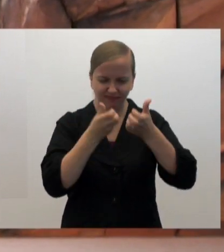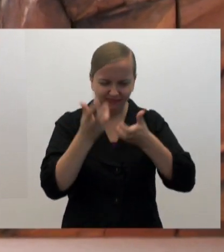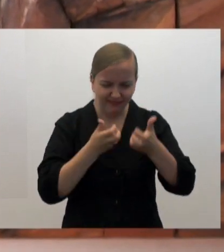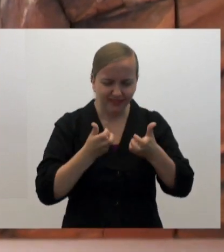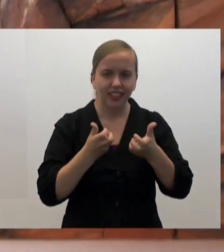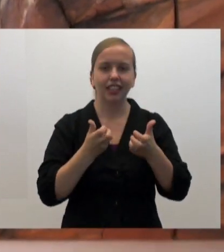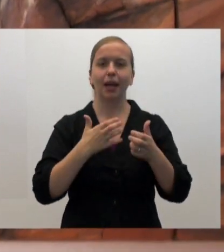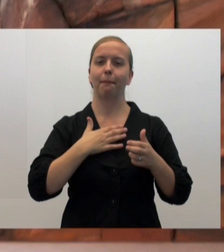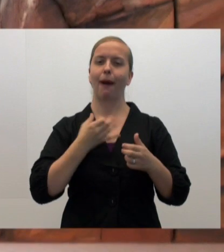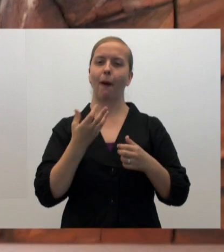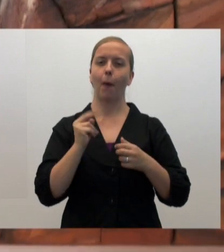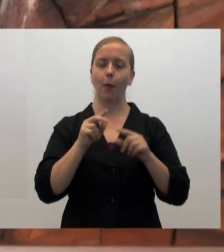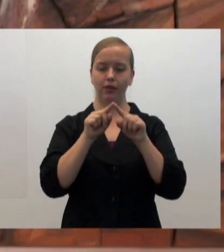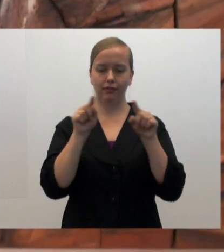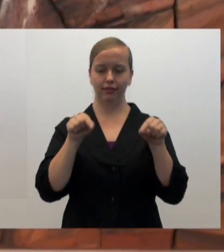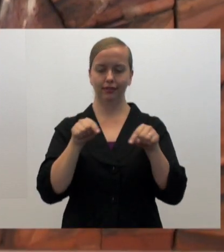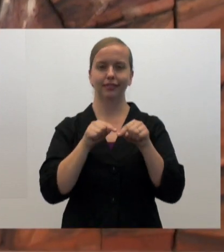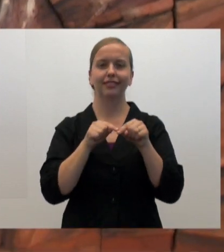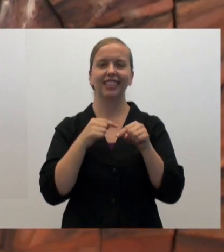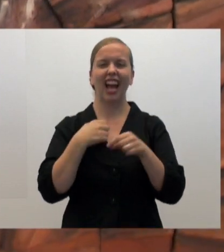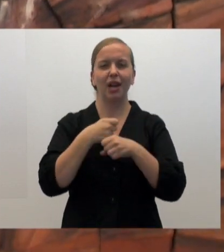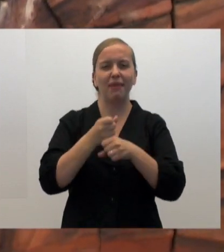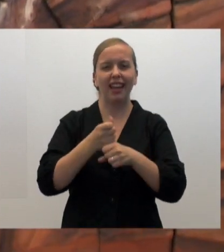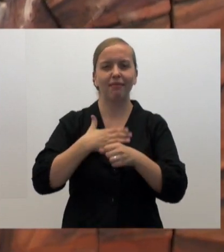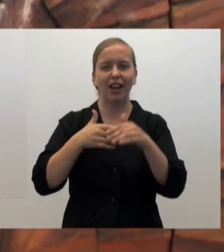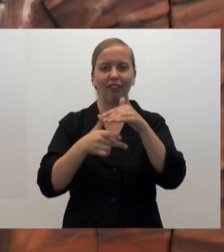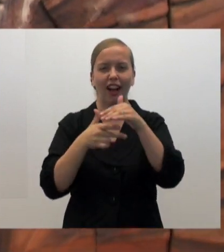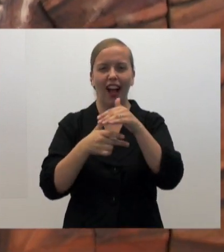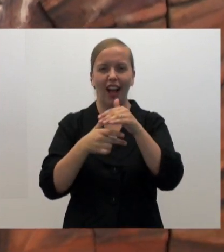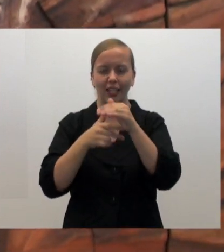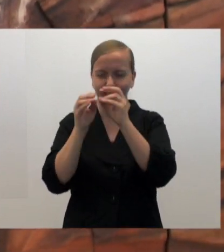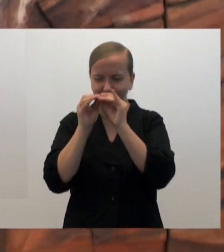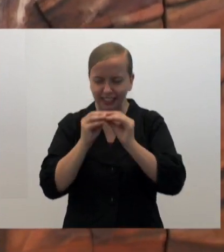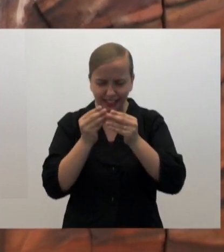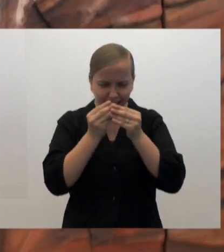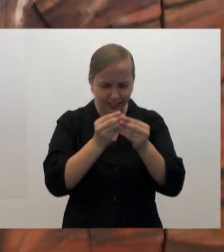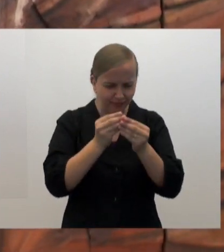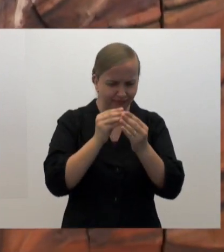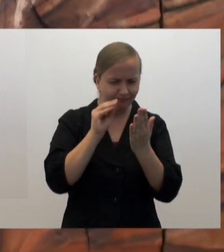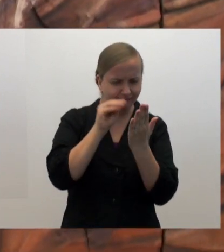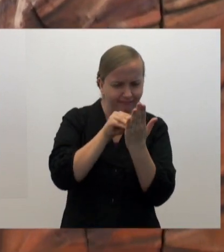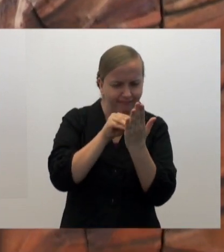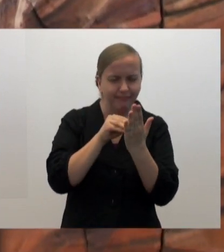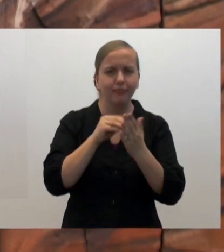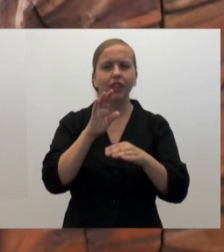tore the guts out of it, and put it in my own little printed circuit board that I made in my garage,